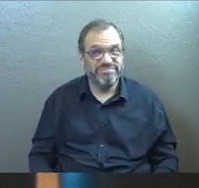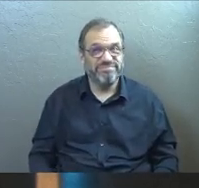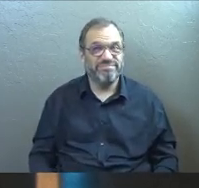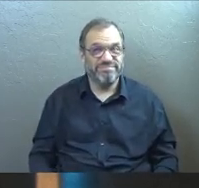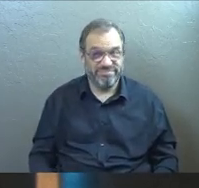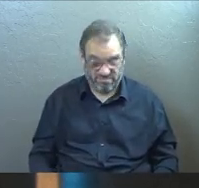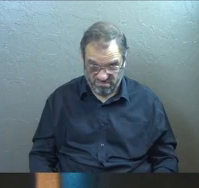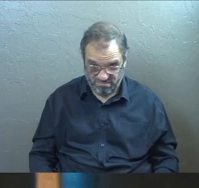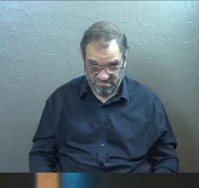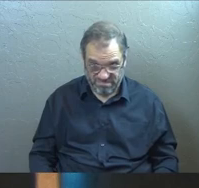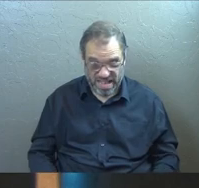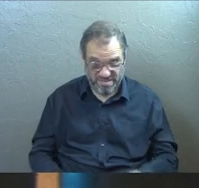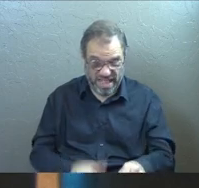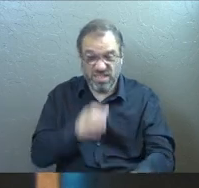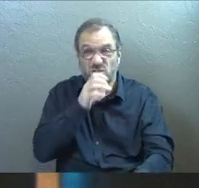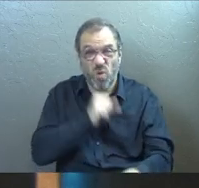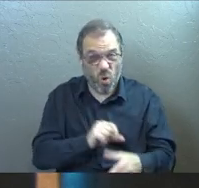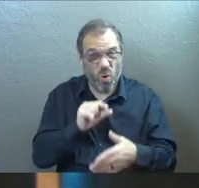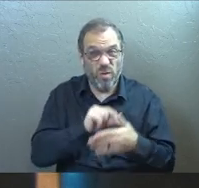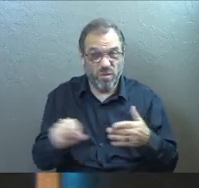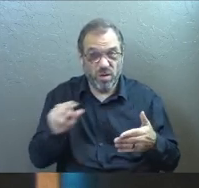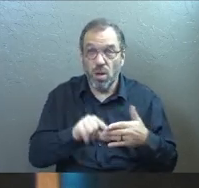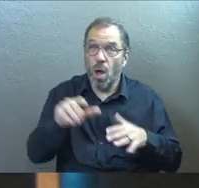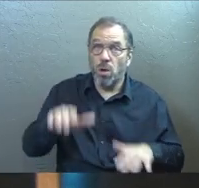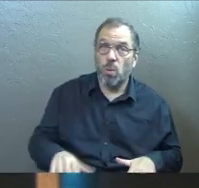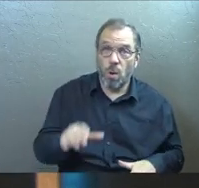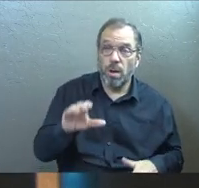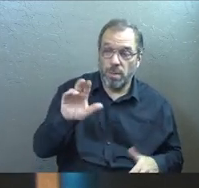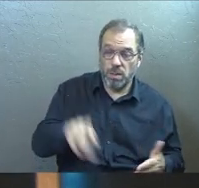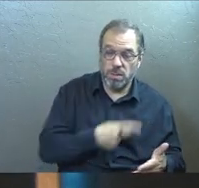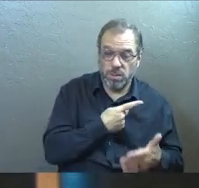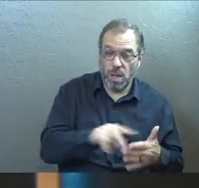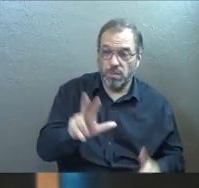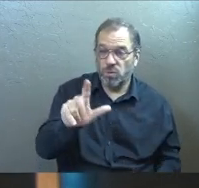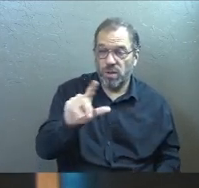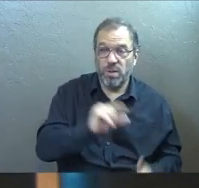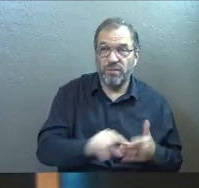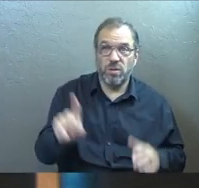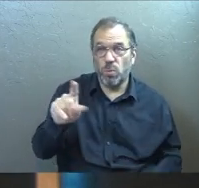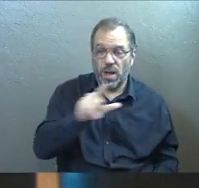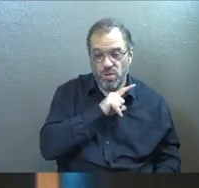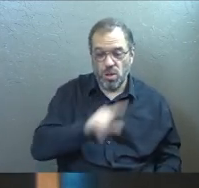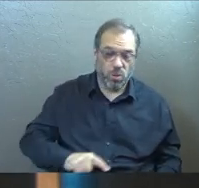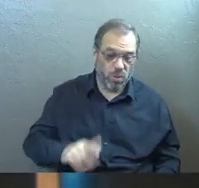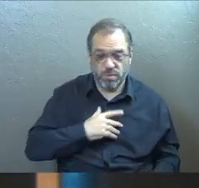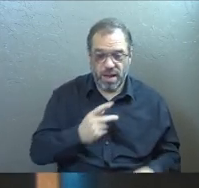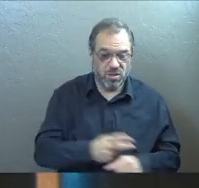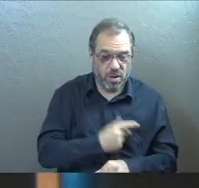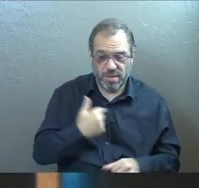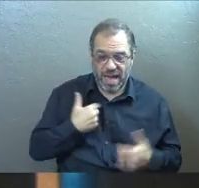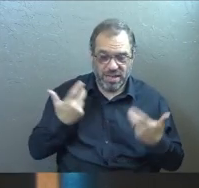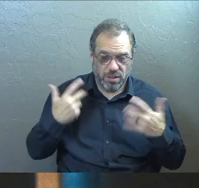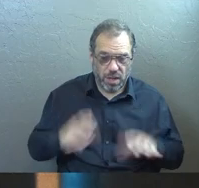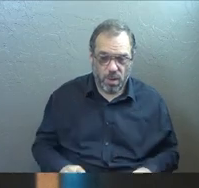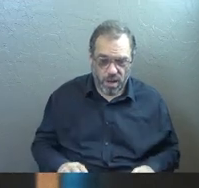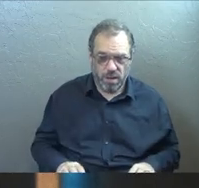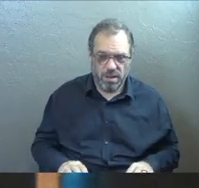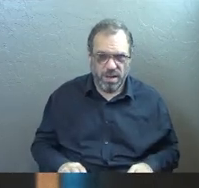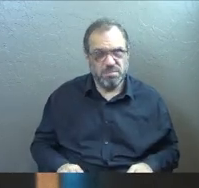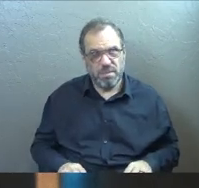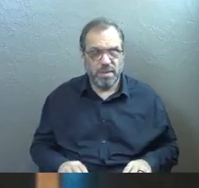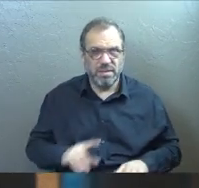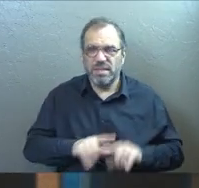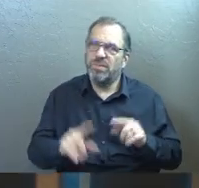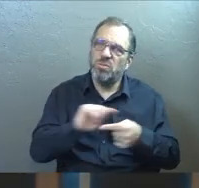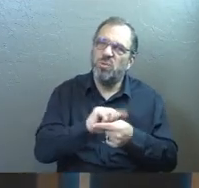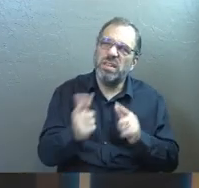There's a really old verse. A lot of us grew up quoting that one. The Lord is my shepherd. I shall not want. Maybe just in a different